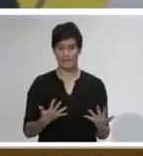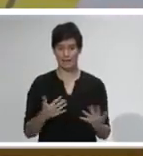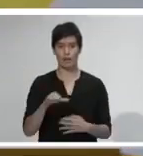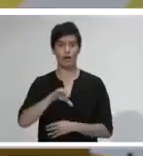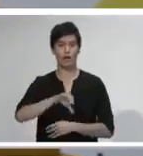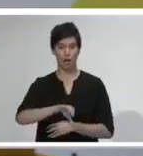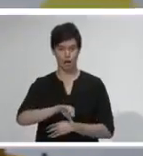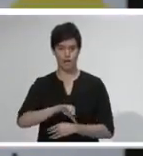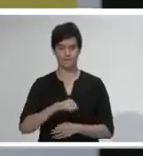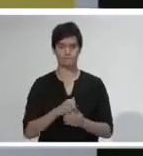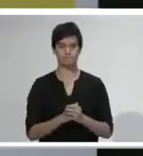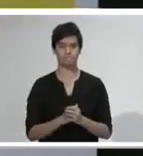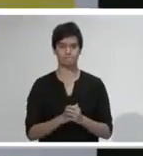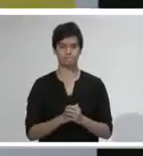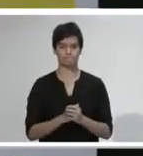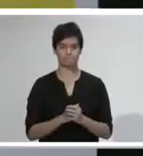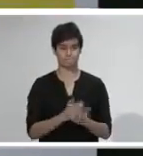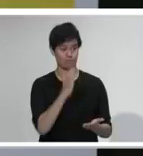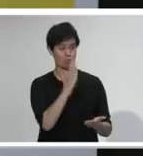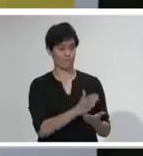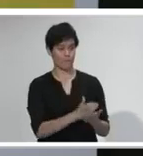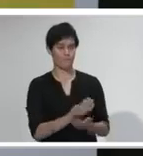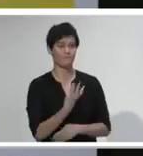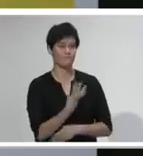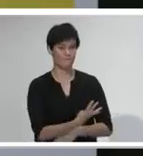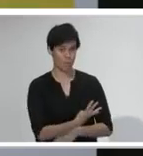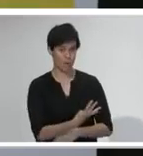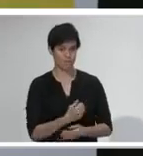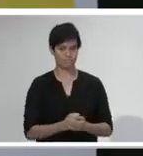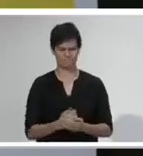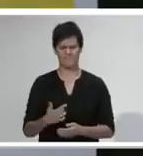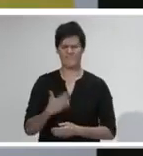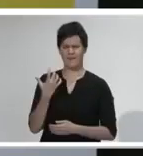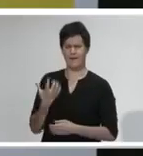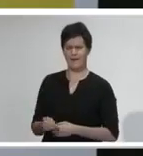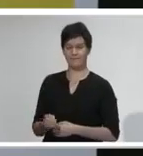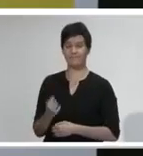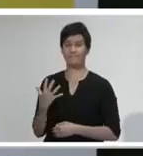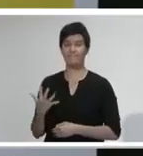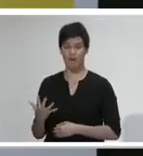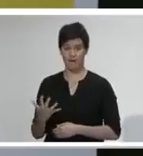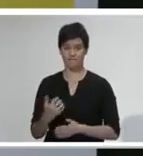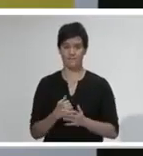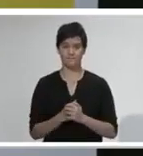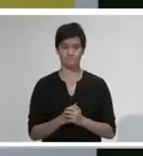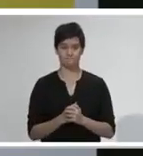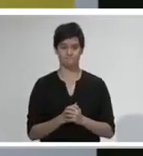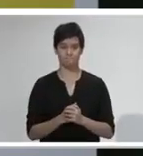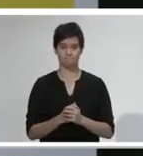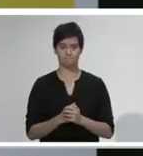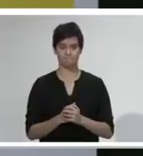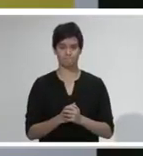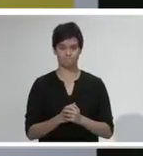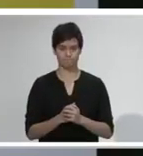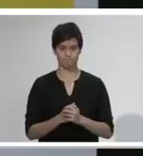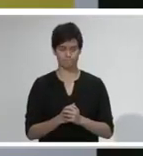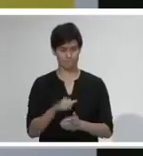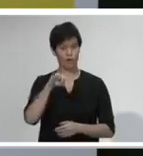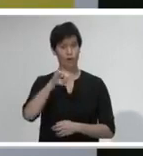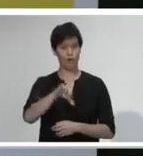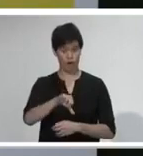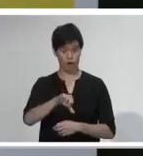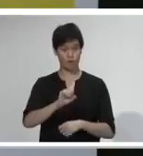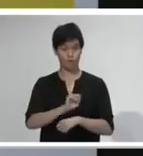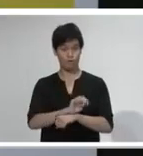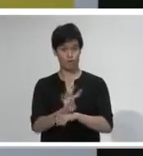nine, and this comprises four confirmed and five probable cases. All of today's cases are linked